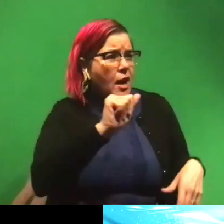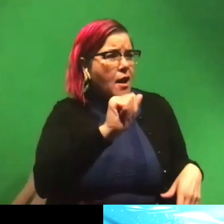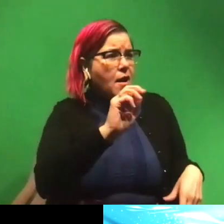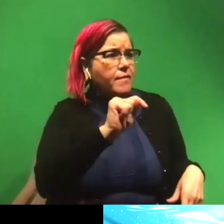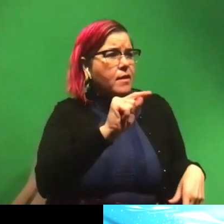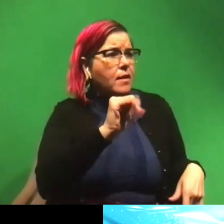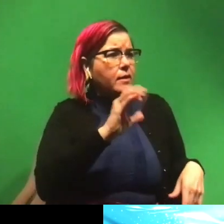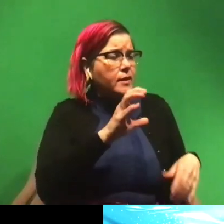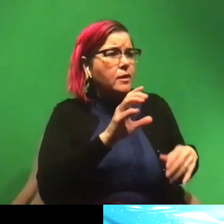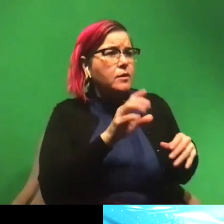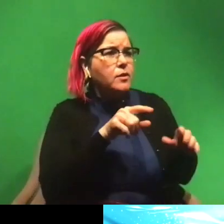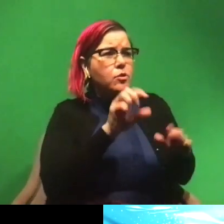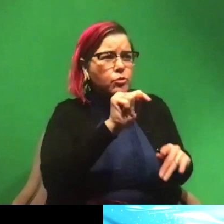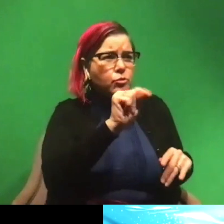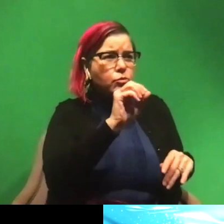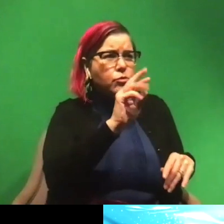human?